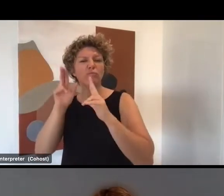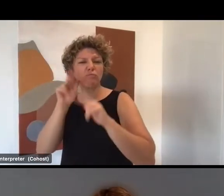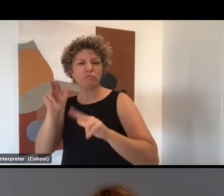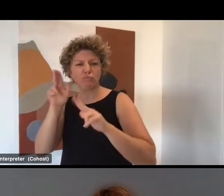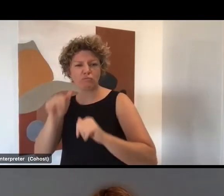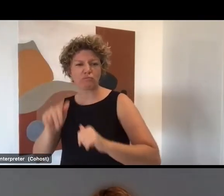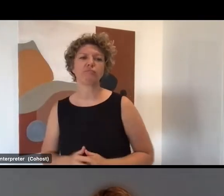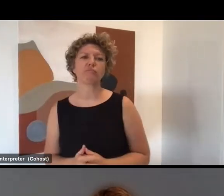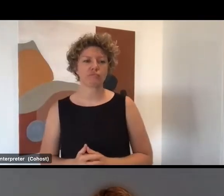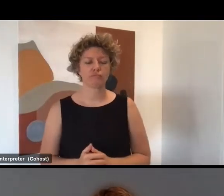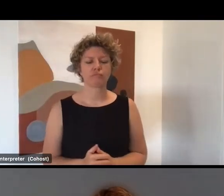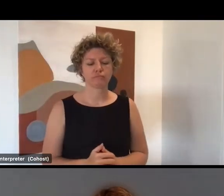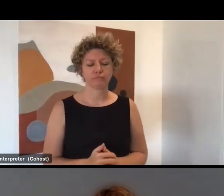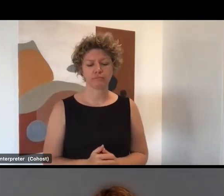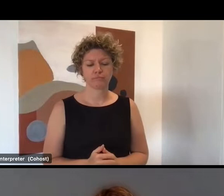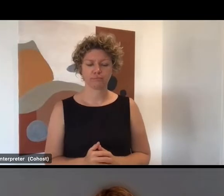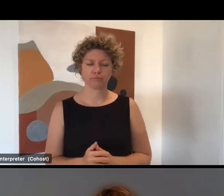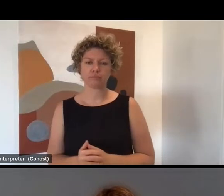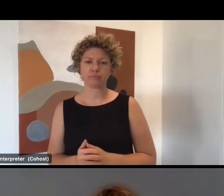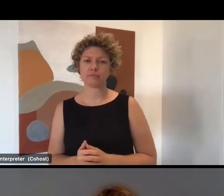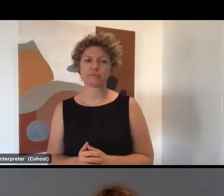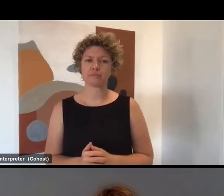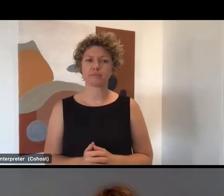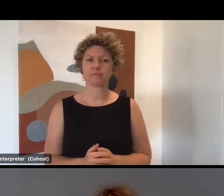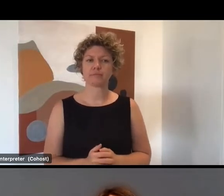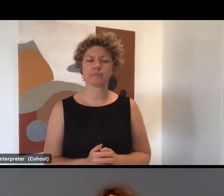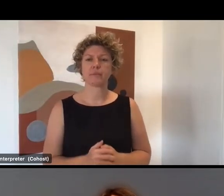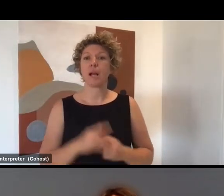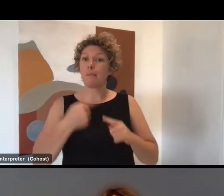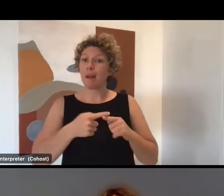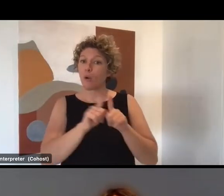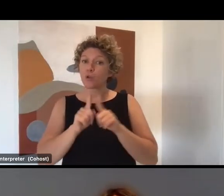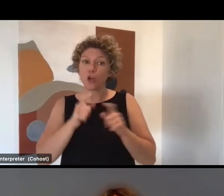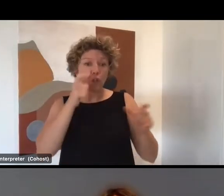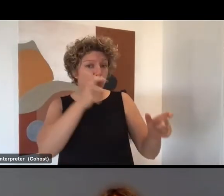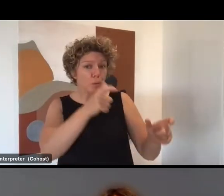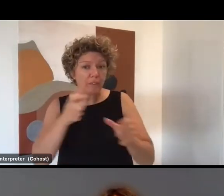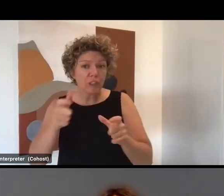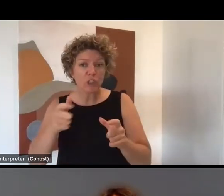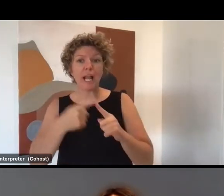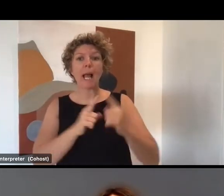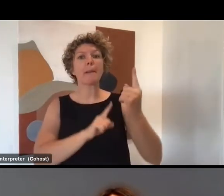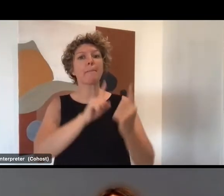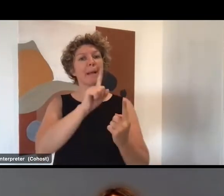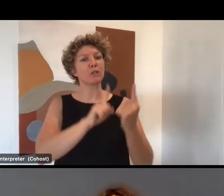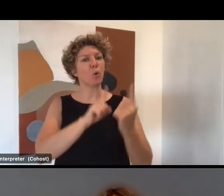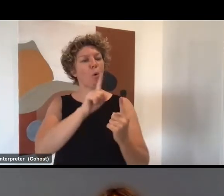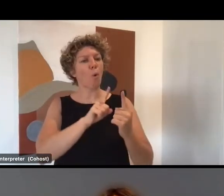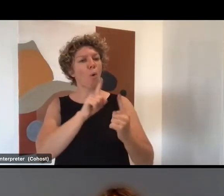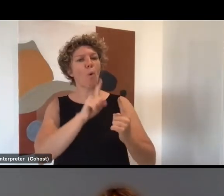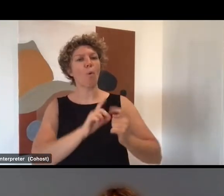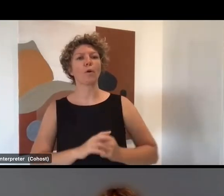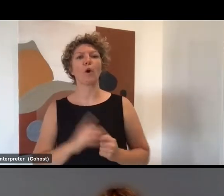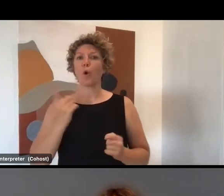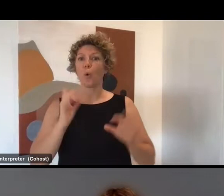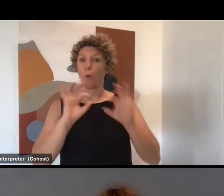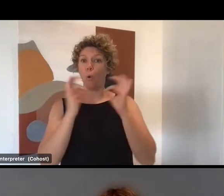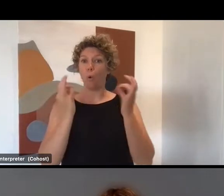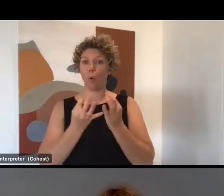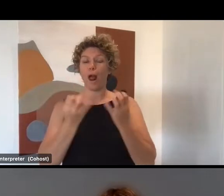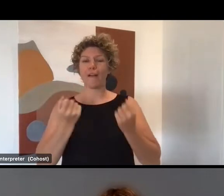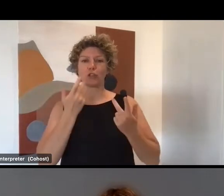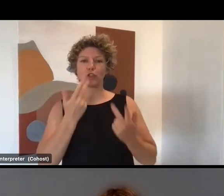support new entrants to the workforce via supervision and mentoring. So here are your providers which